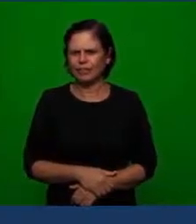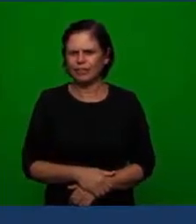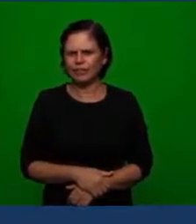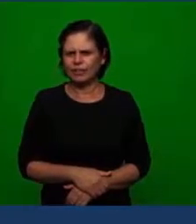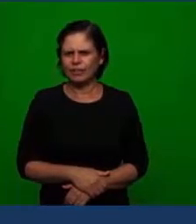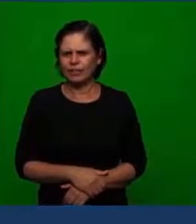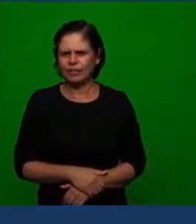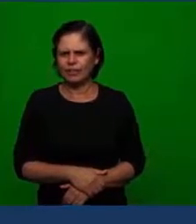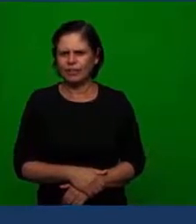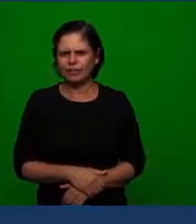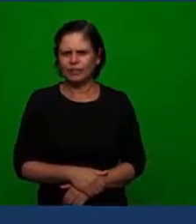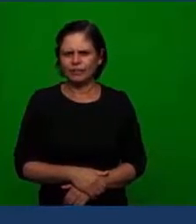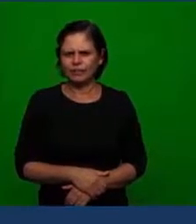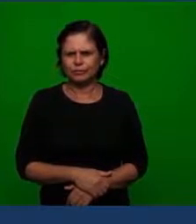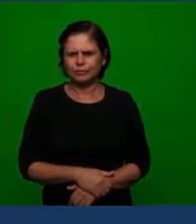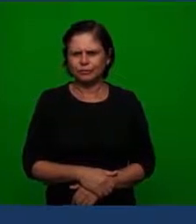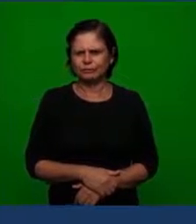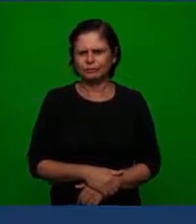don't want to say something else